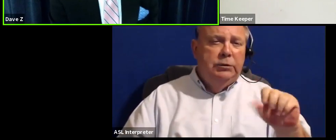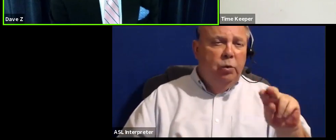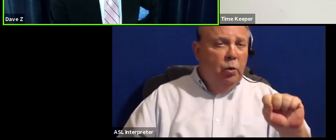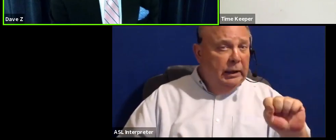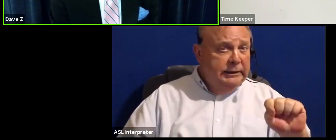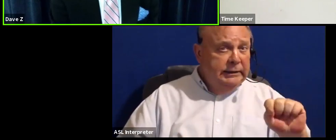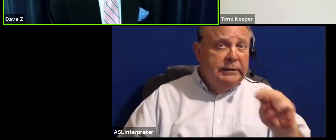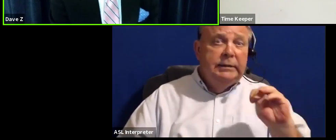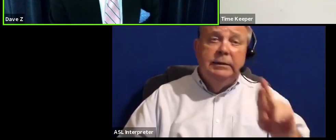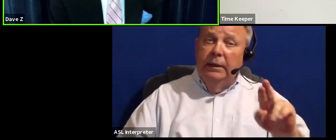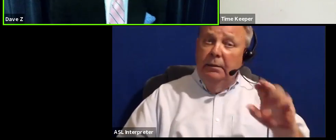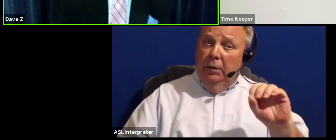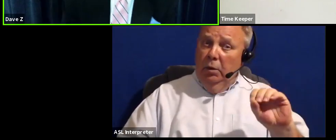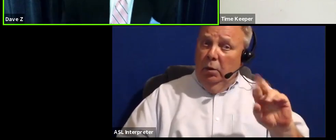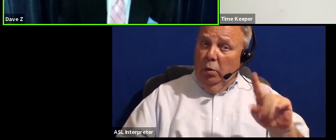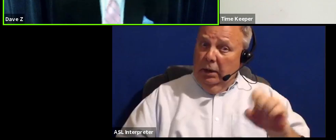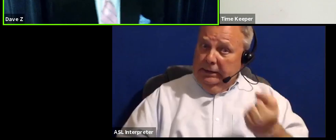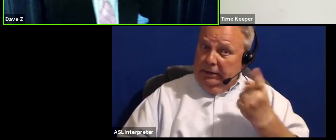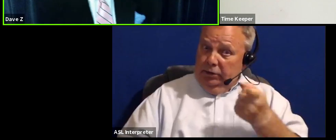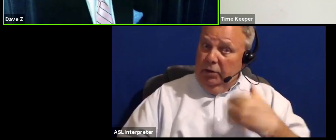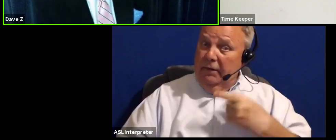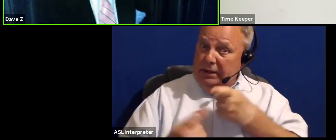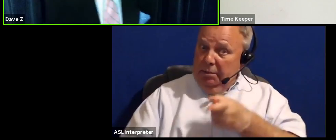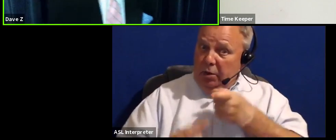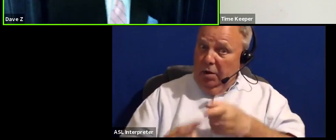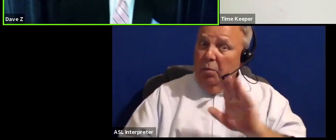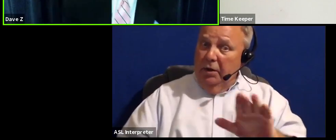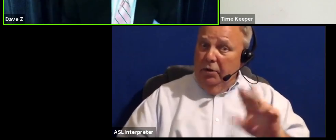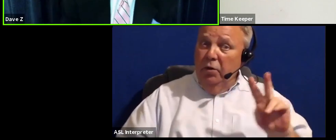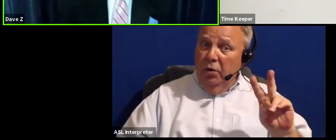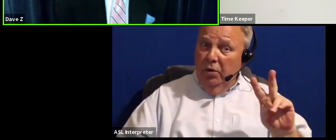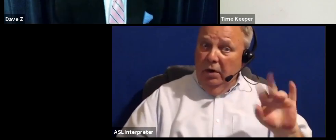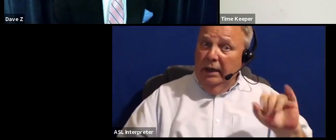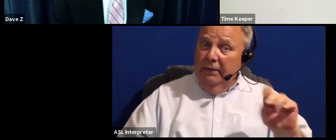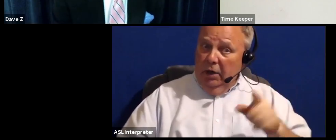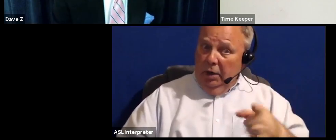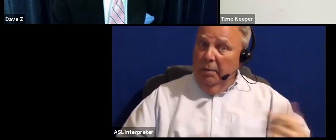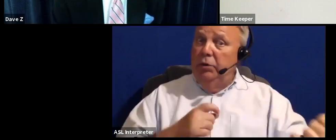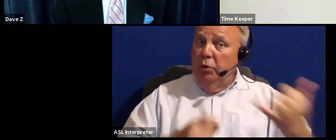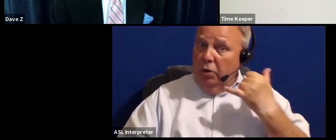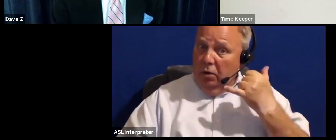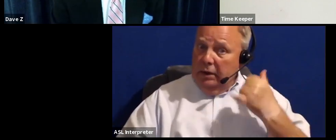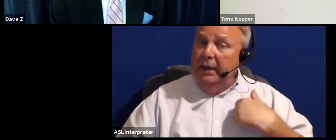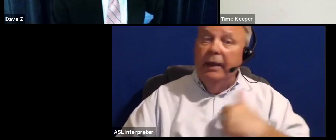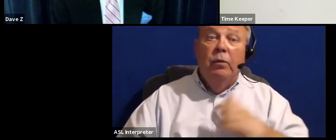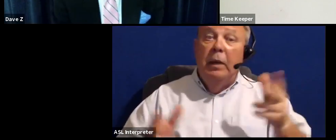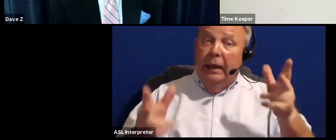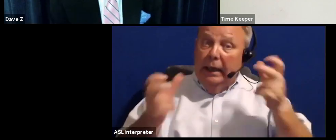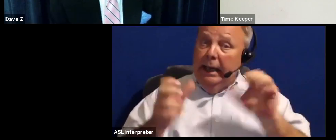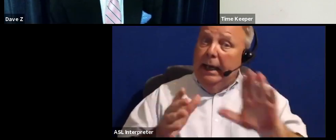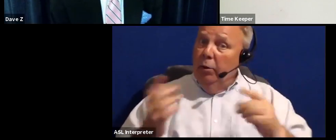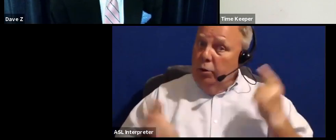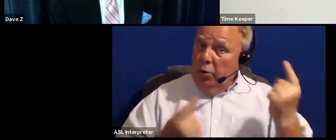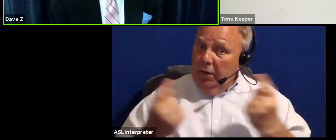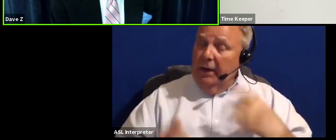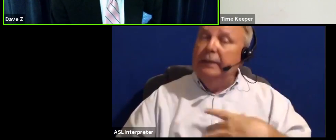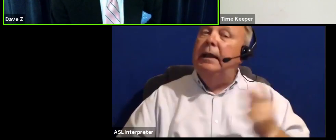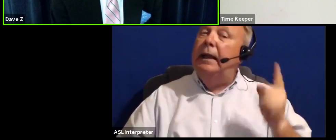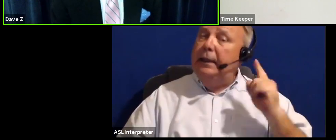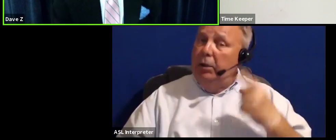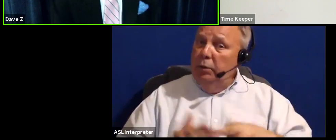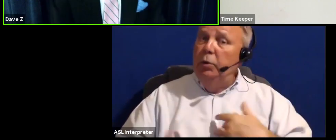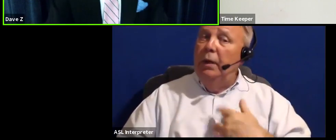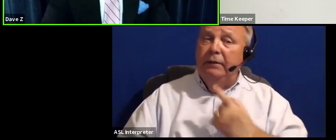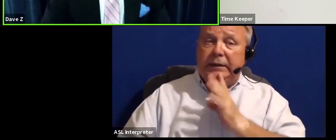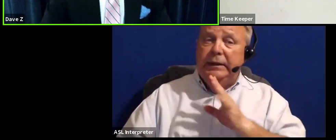Mr. Orleans, I understand you're having some problems with your video, but you're calling in. So if we can hear your thoughts, we'd like to hear what you have to